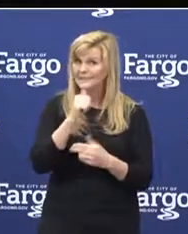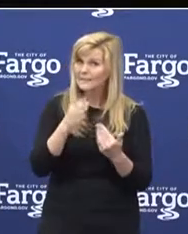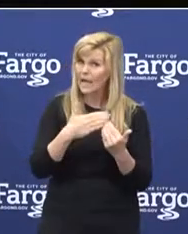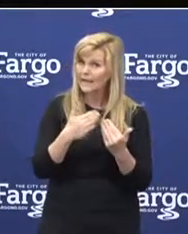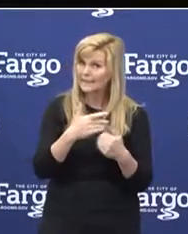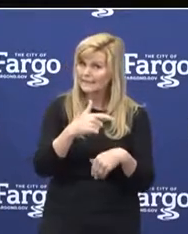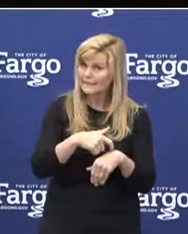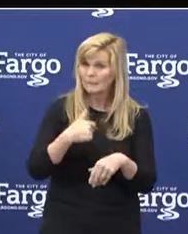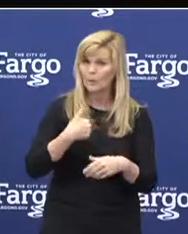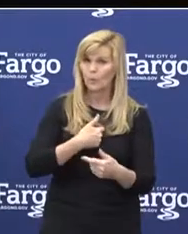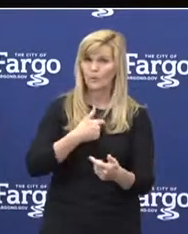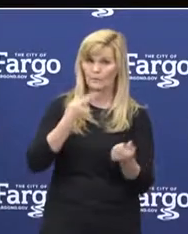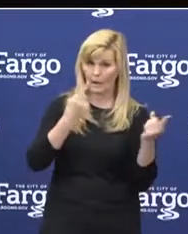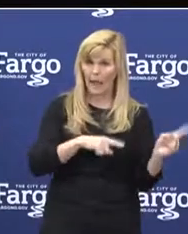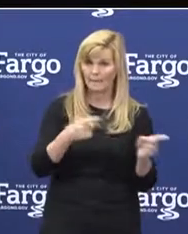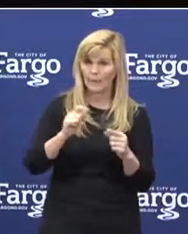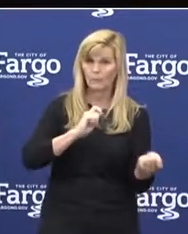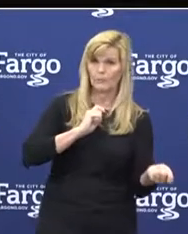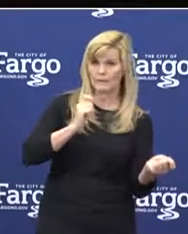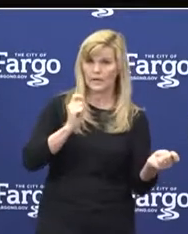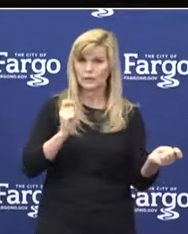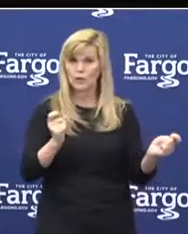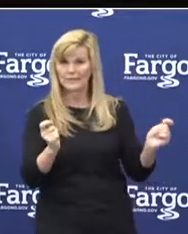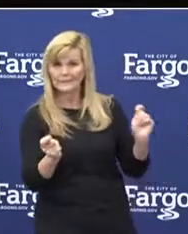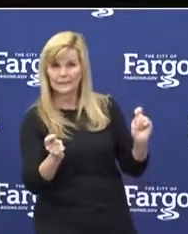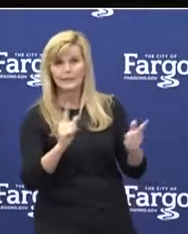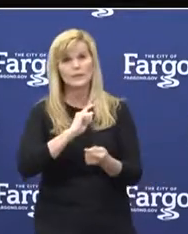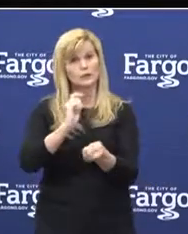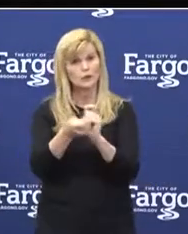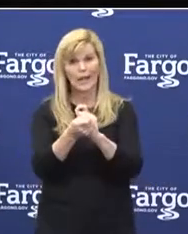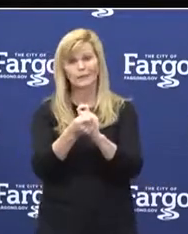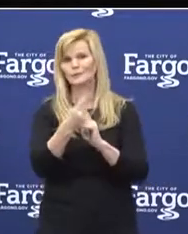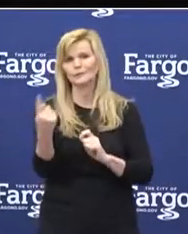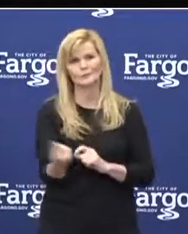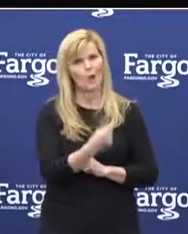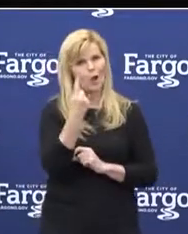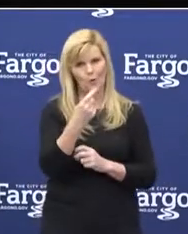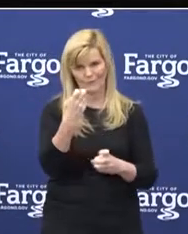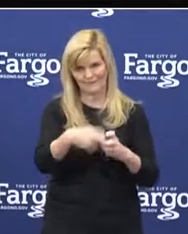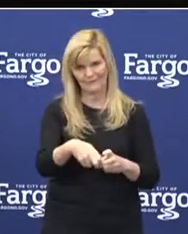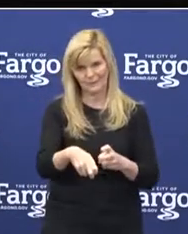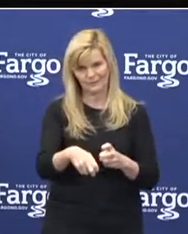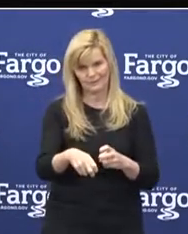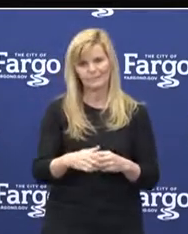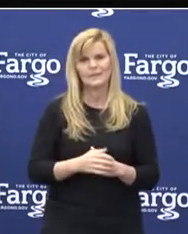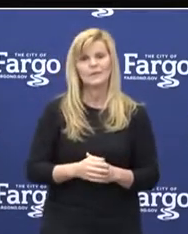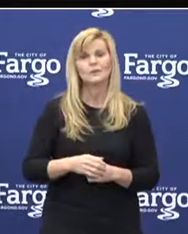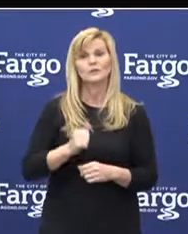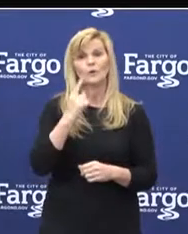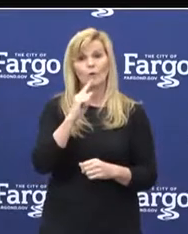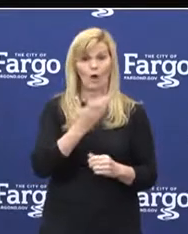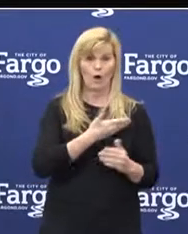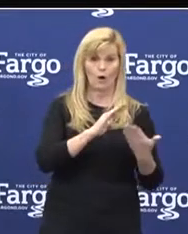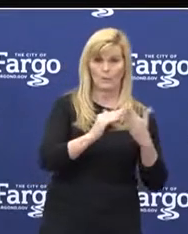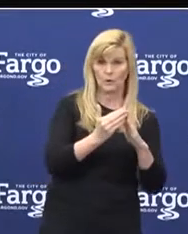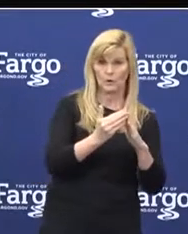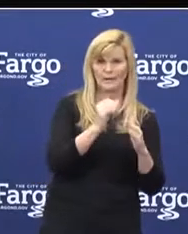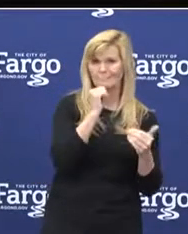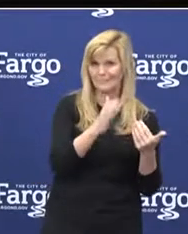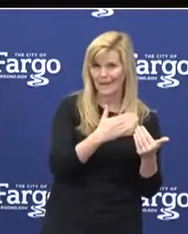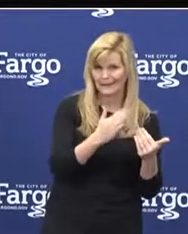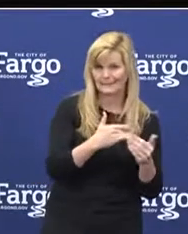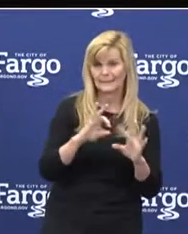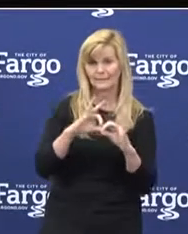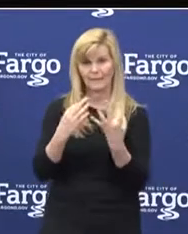as we go along. Change is very difficult, and so it's been difficult for our community, for our